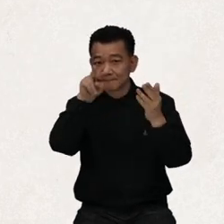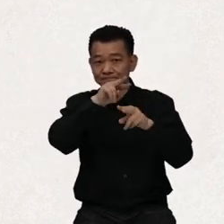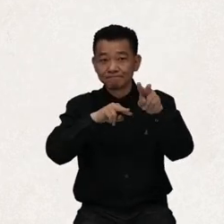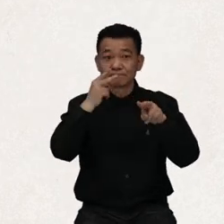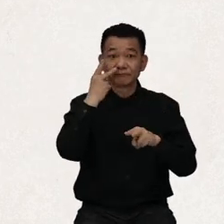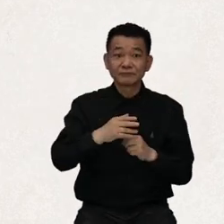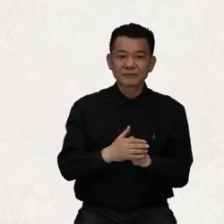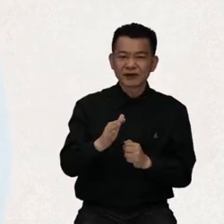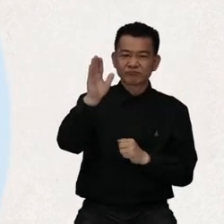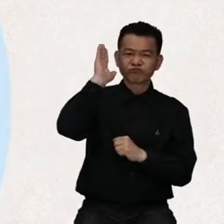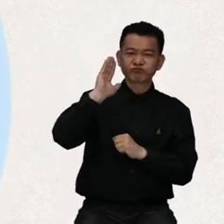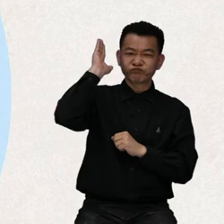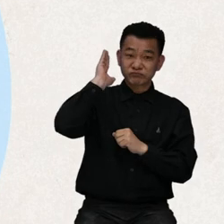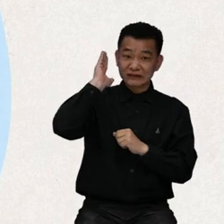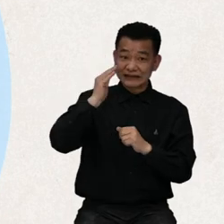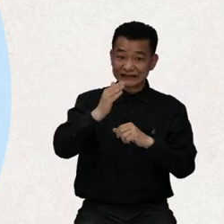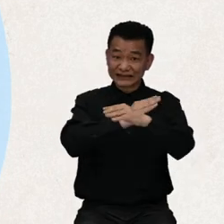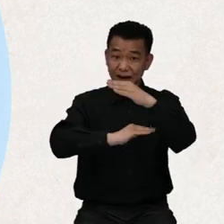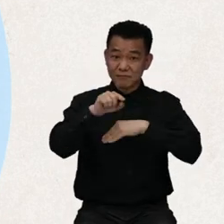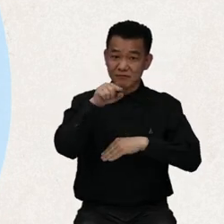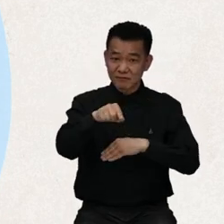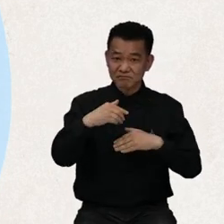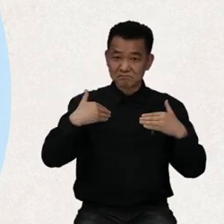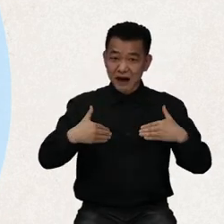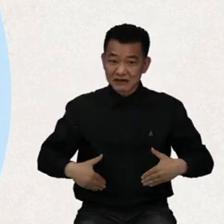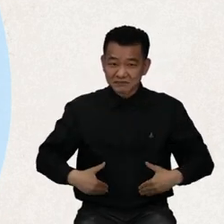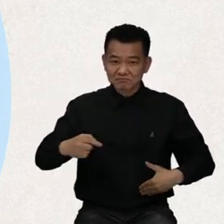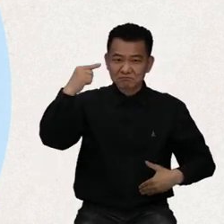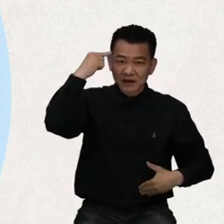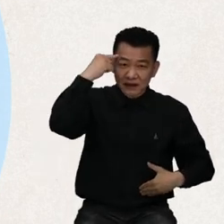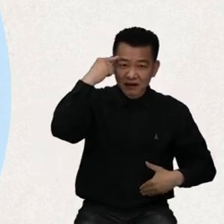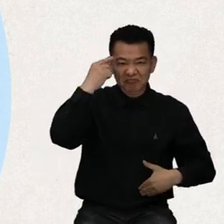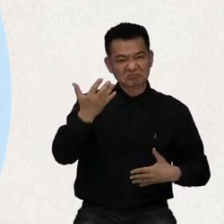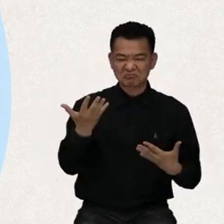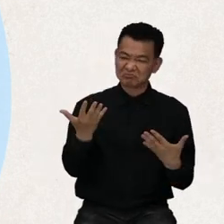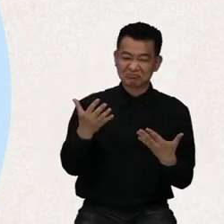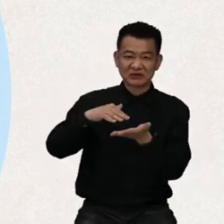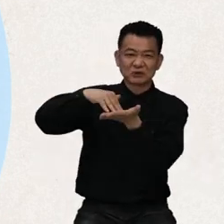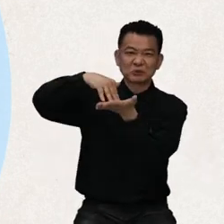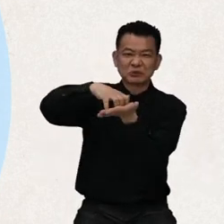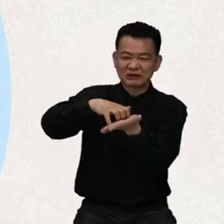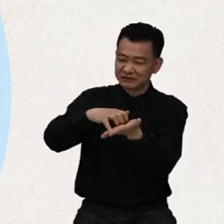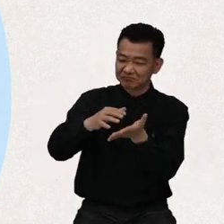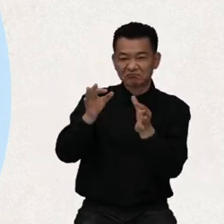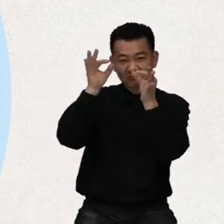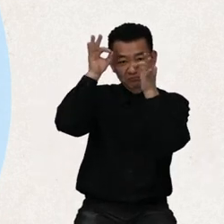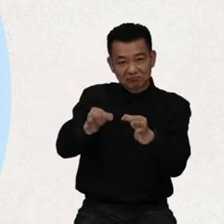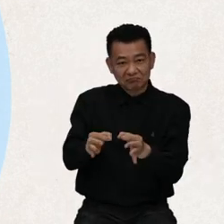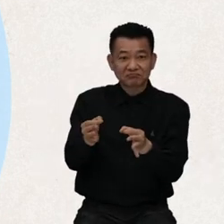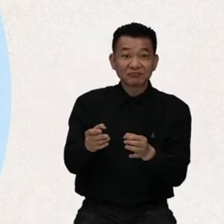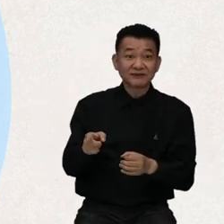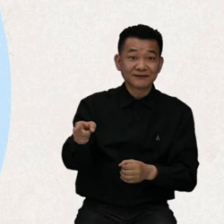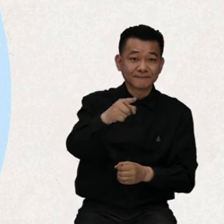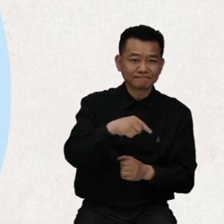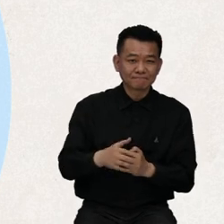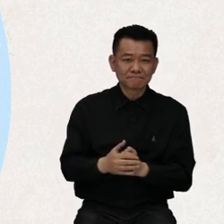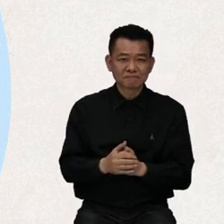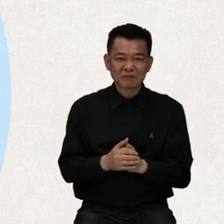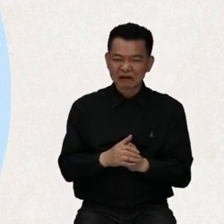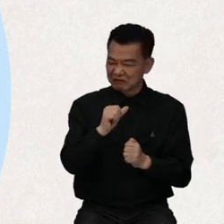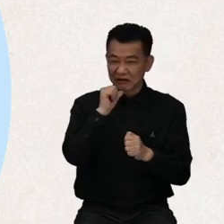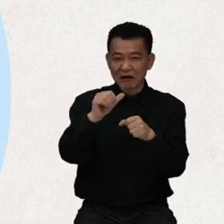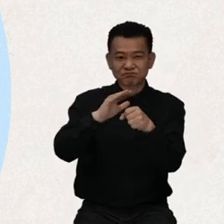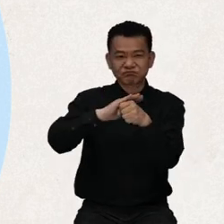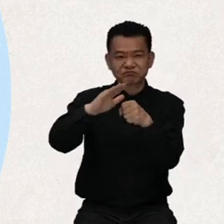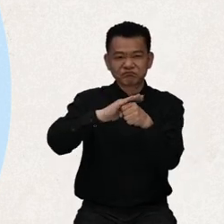In the past, persons with disabilities were thought to be physically and mentally incompetent. They were also believed to be